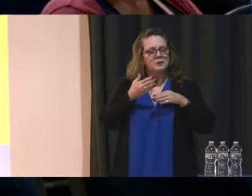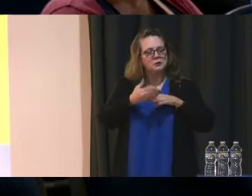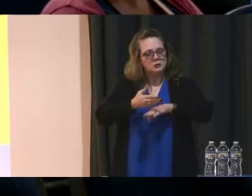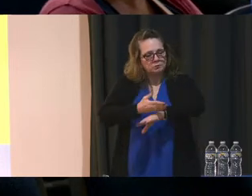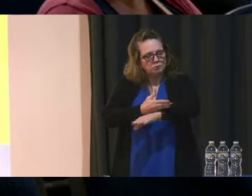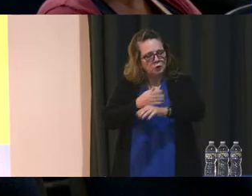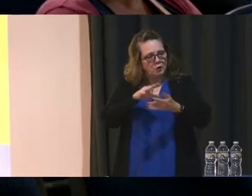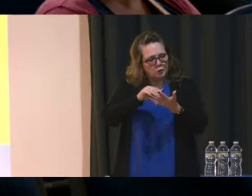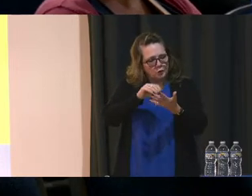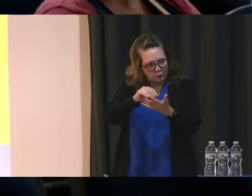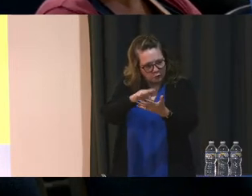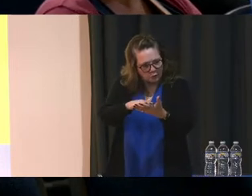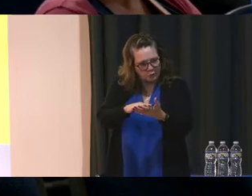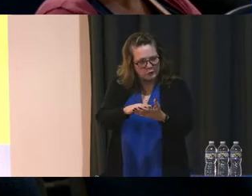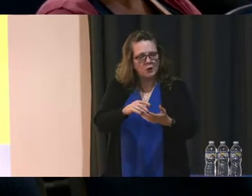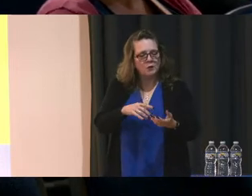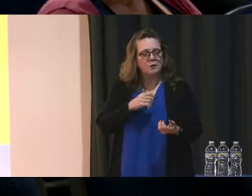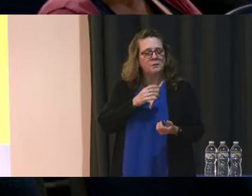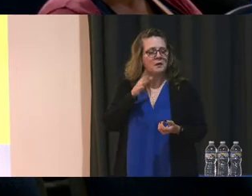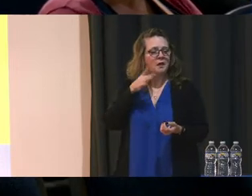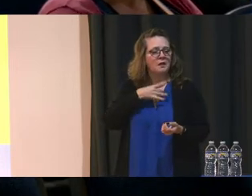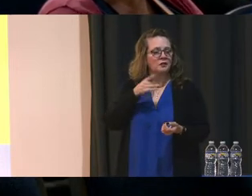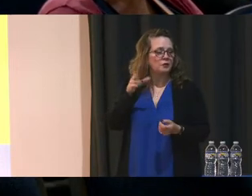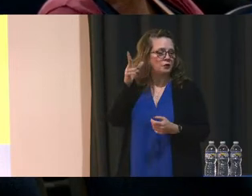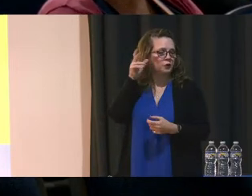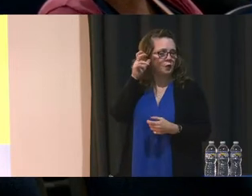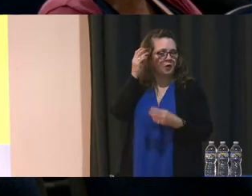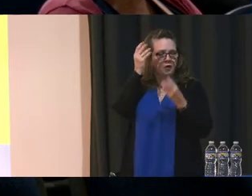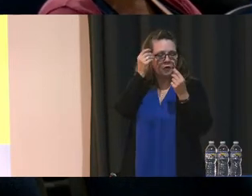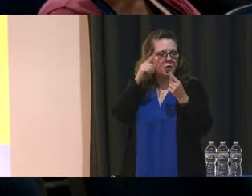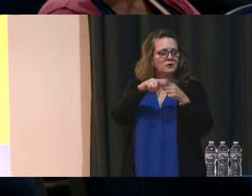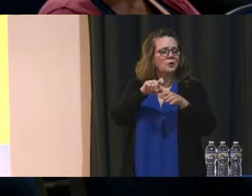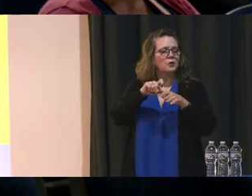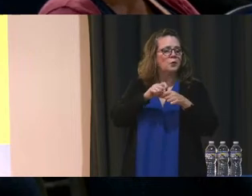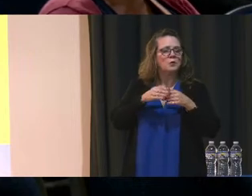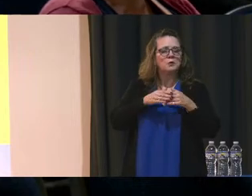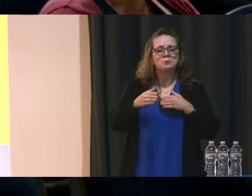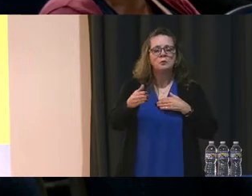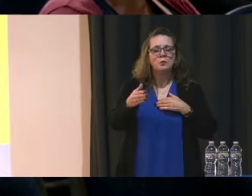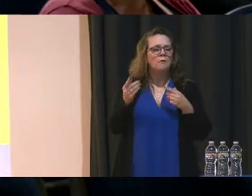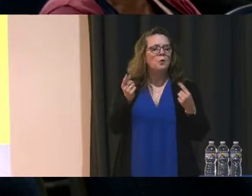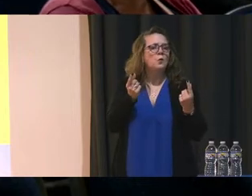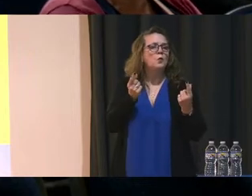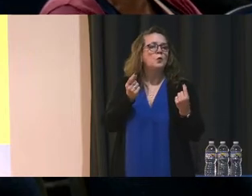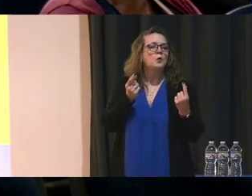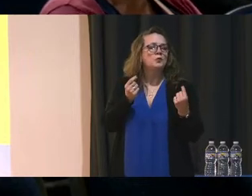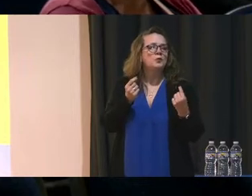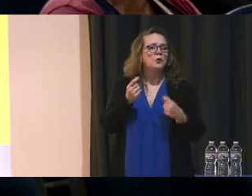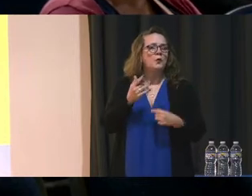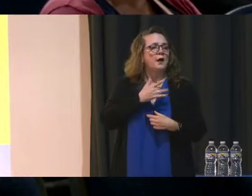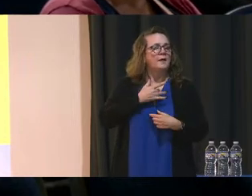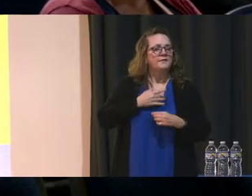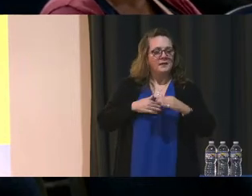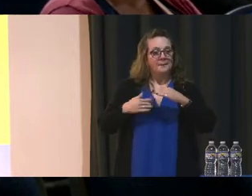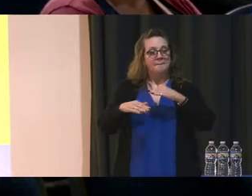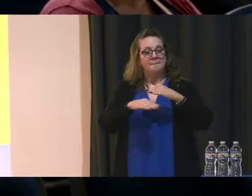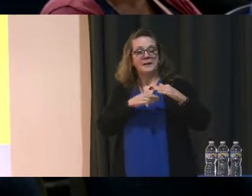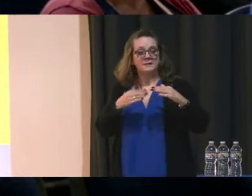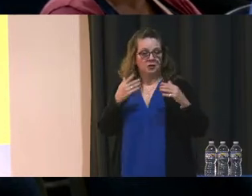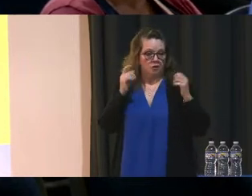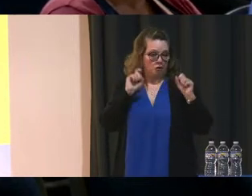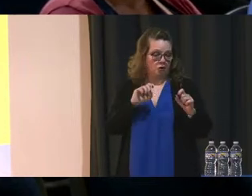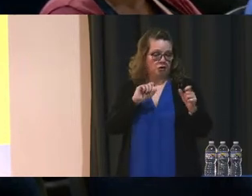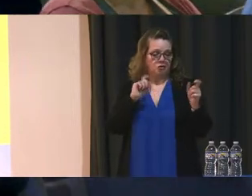So, we'd love your thoughts on what the work is moving forward. Yep. I feel like this would fundamentally change the culture of teaching and learning.